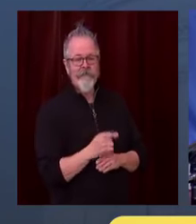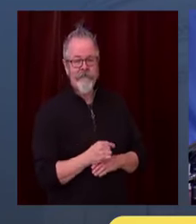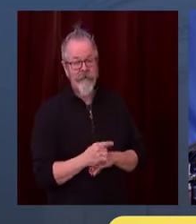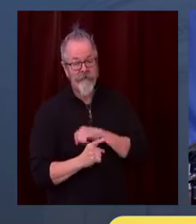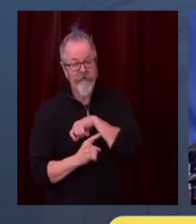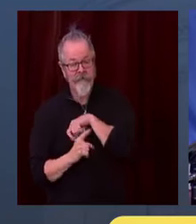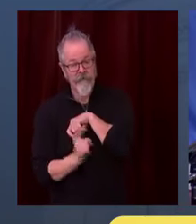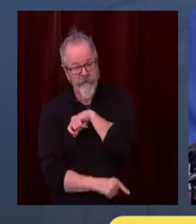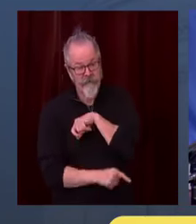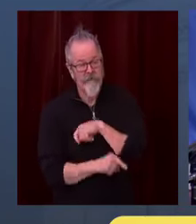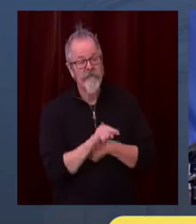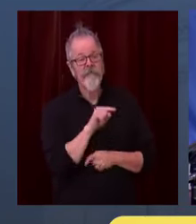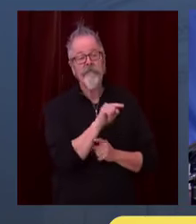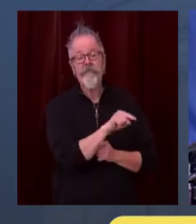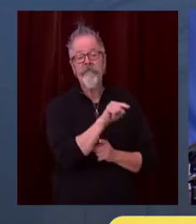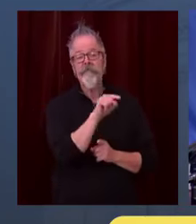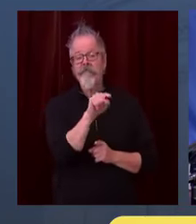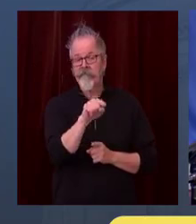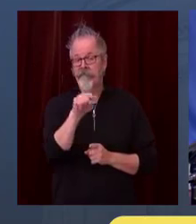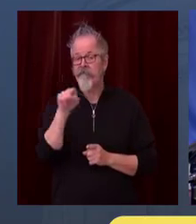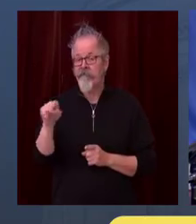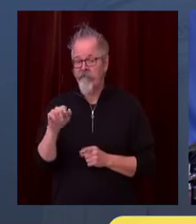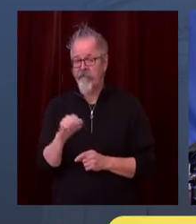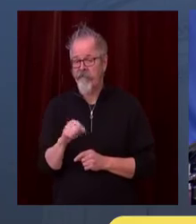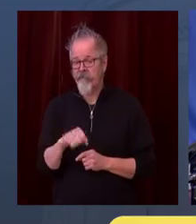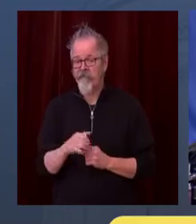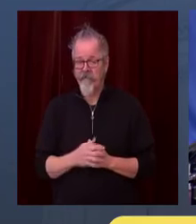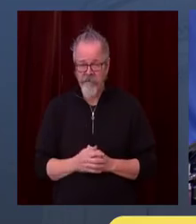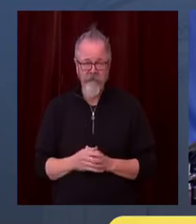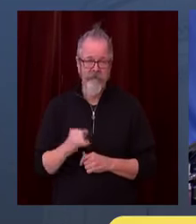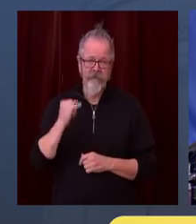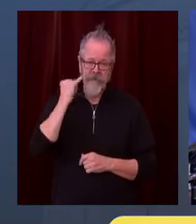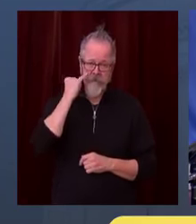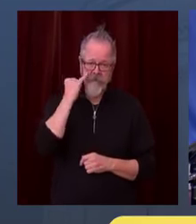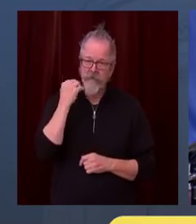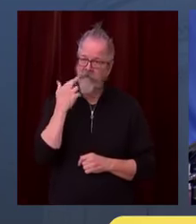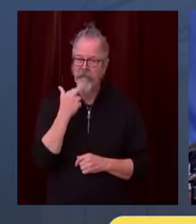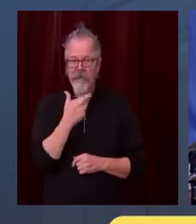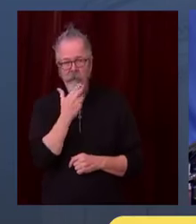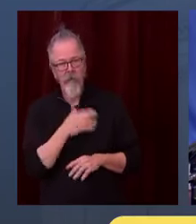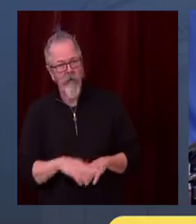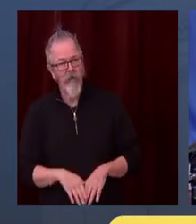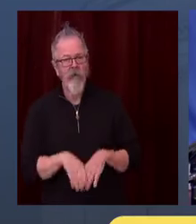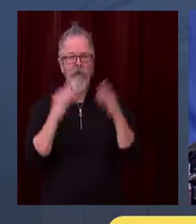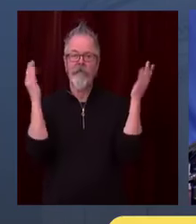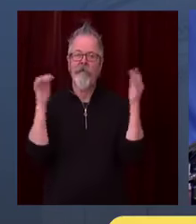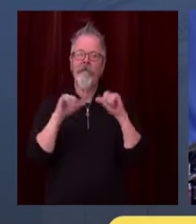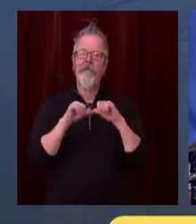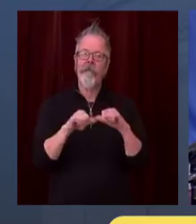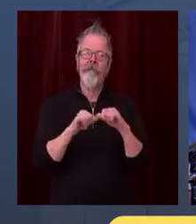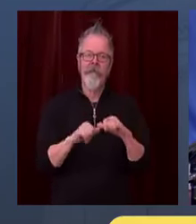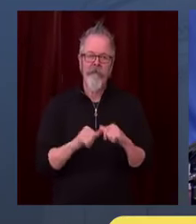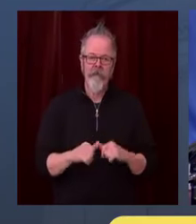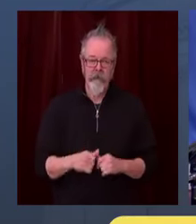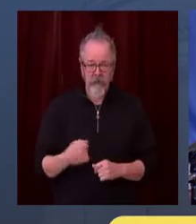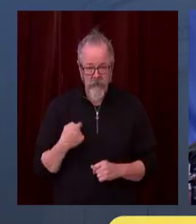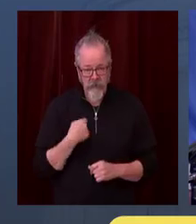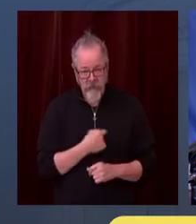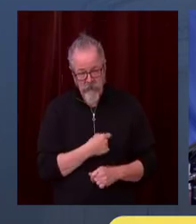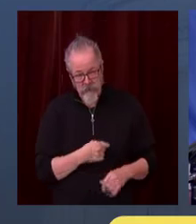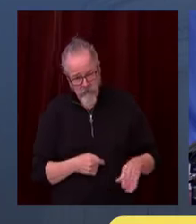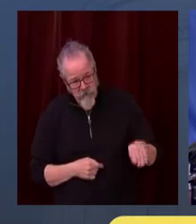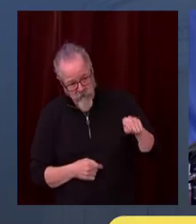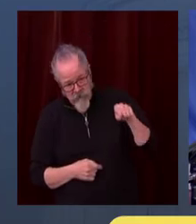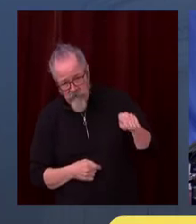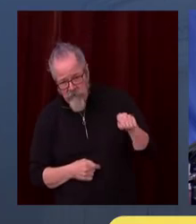you know, and if we ask them to come into compliance and they refuse, you know, probably not going to have their liquor license pretty much